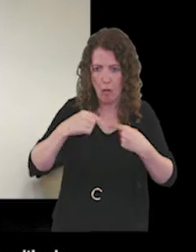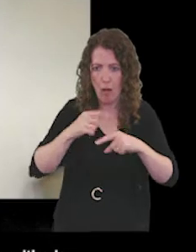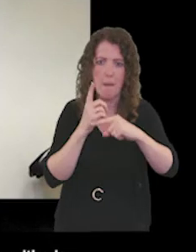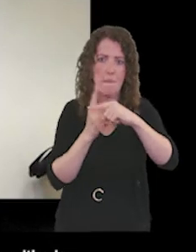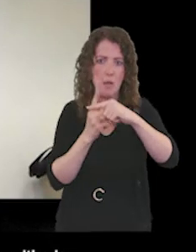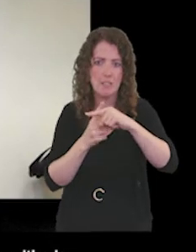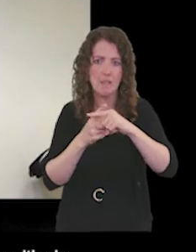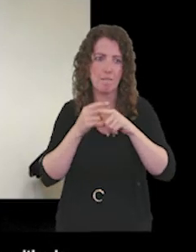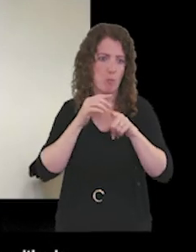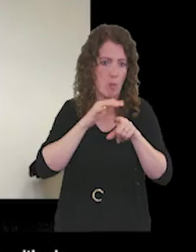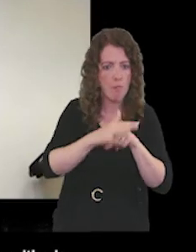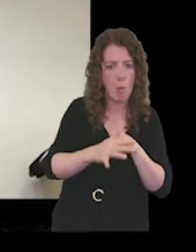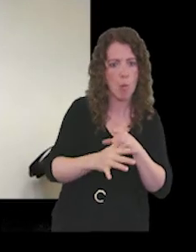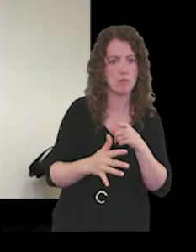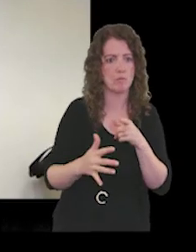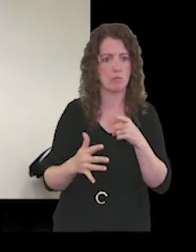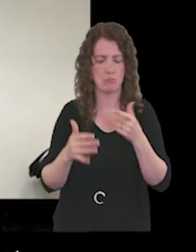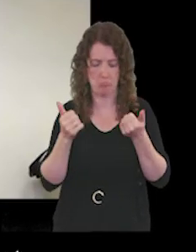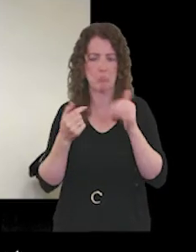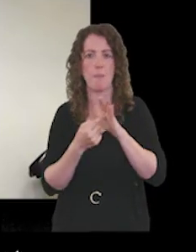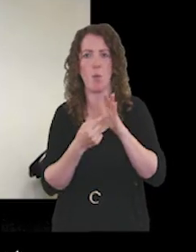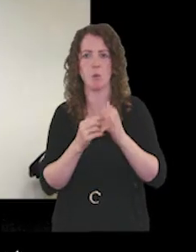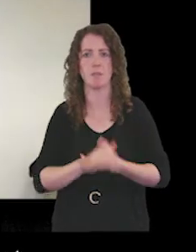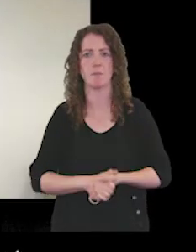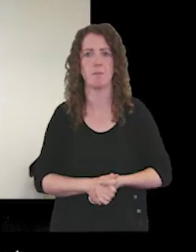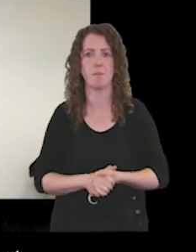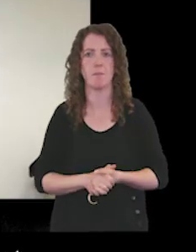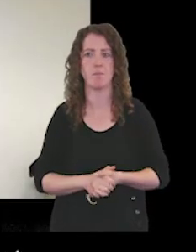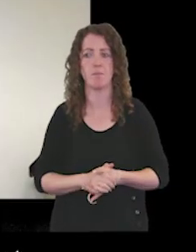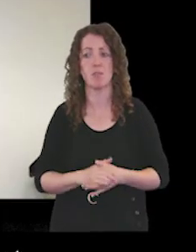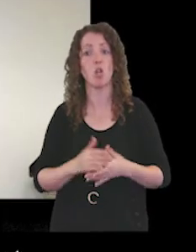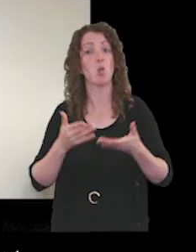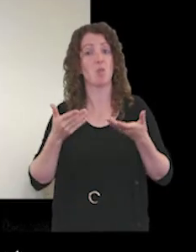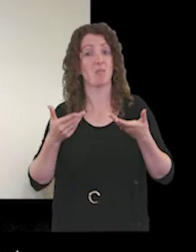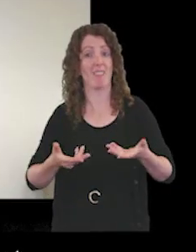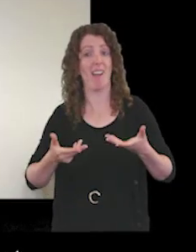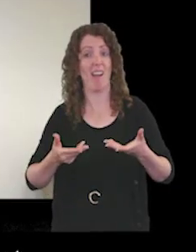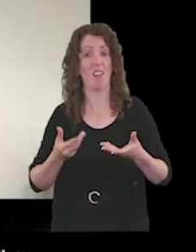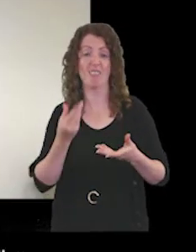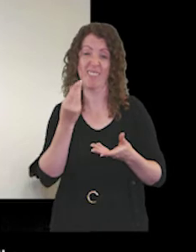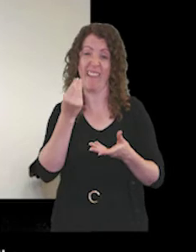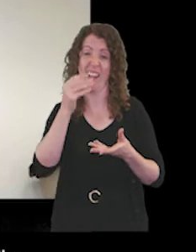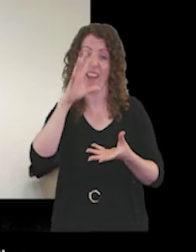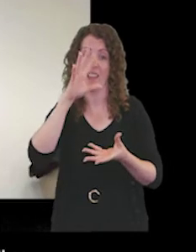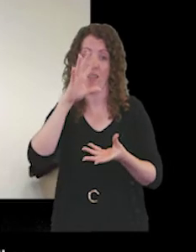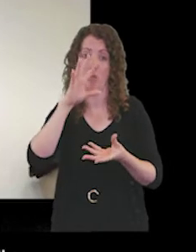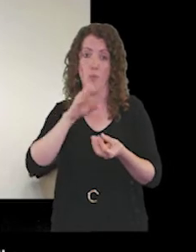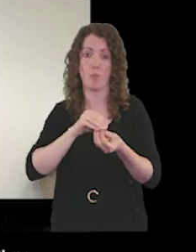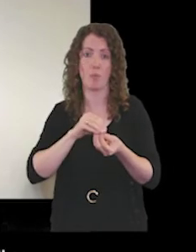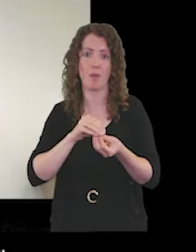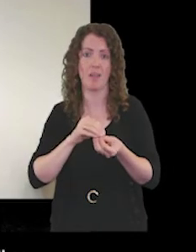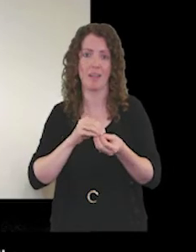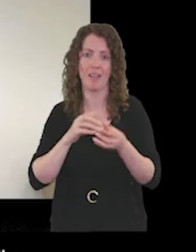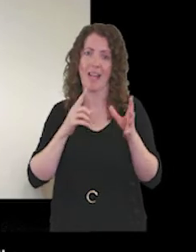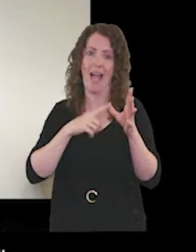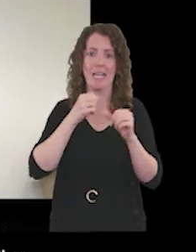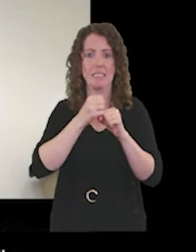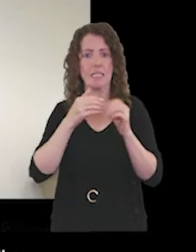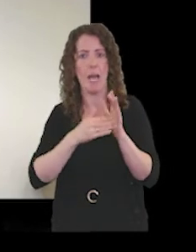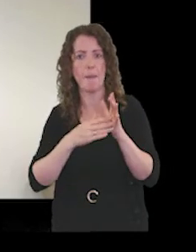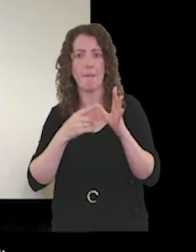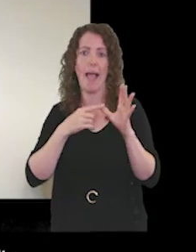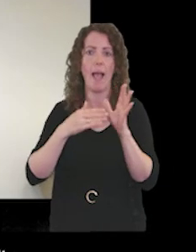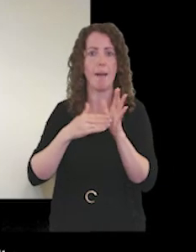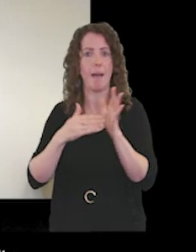is going to be important so we're starting to get to the end of uh this annual general meeting and annual members